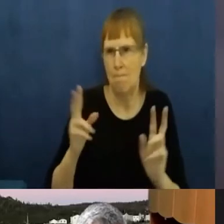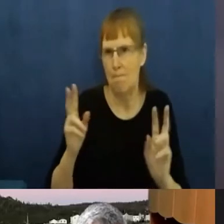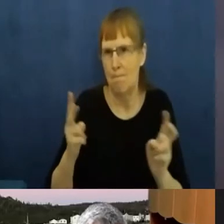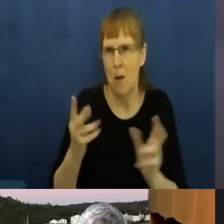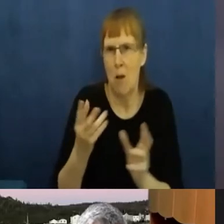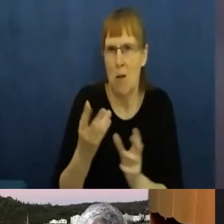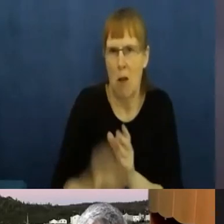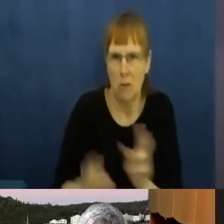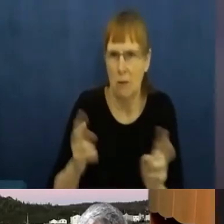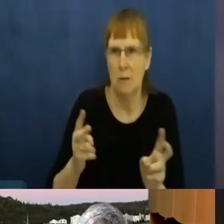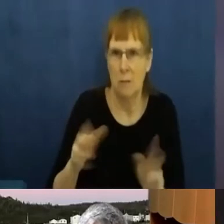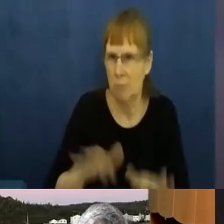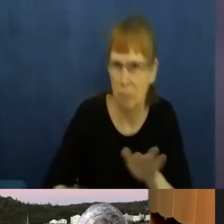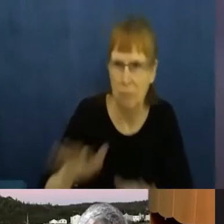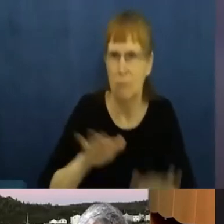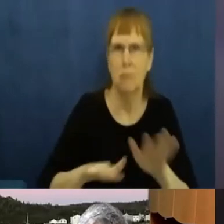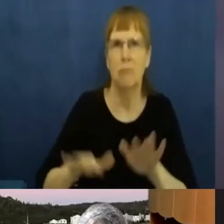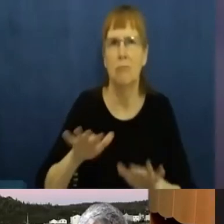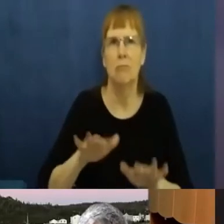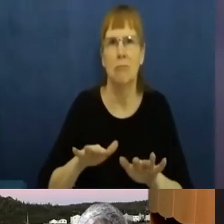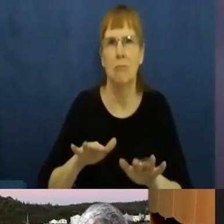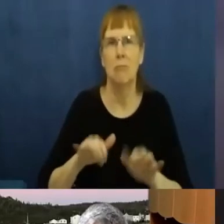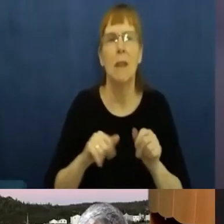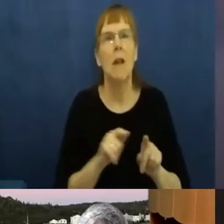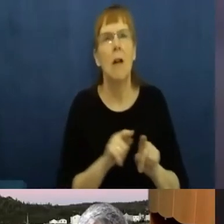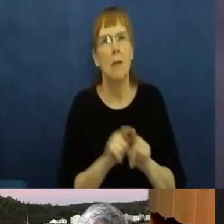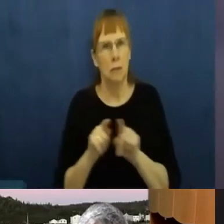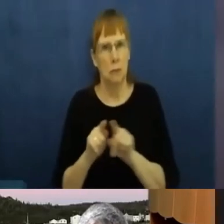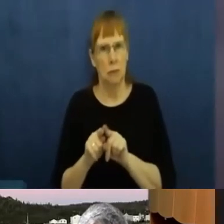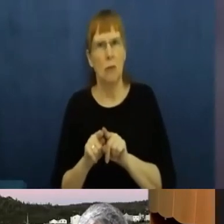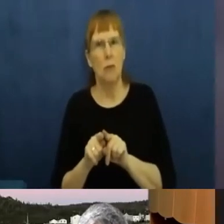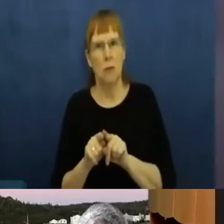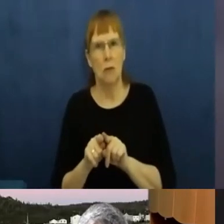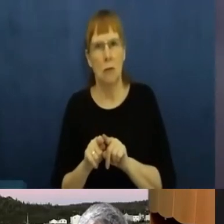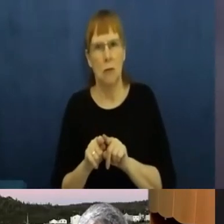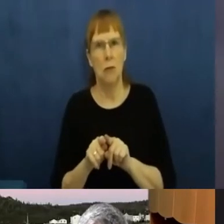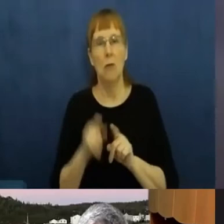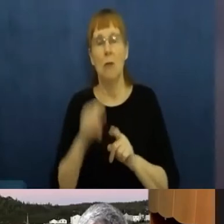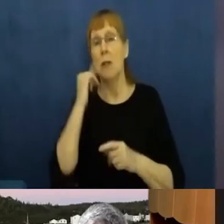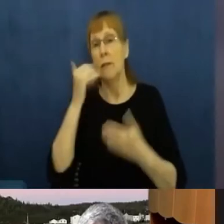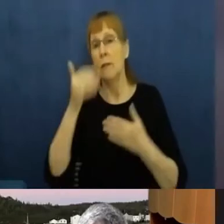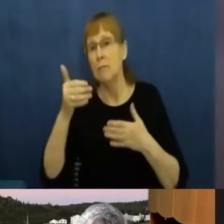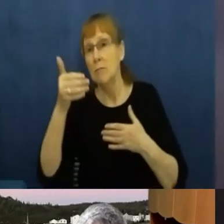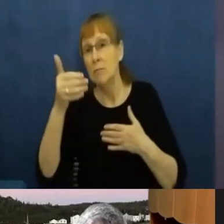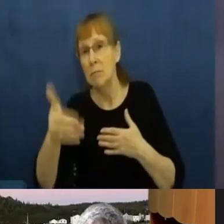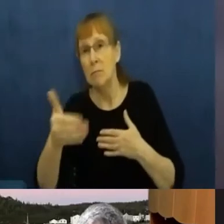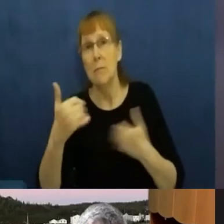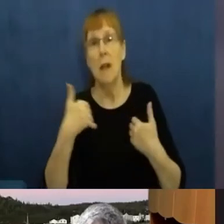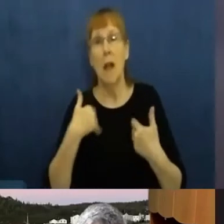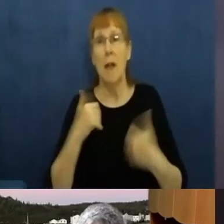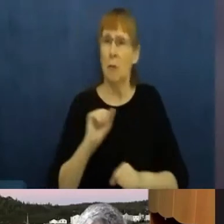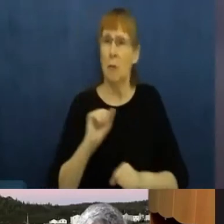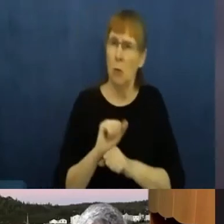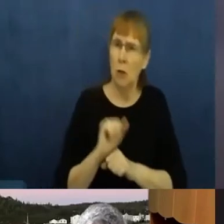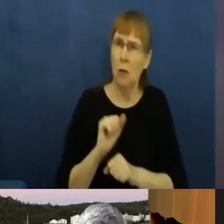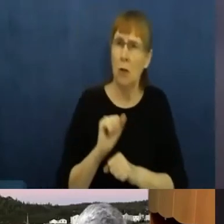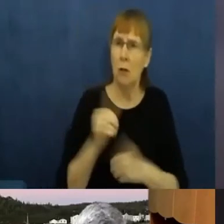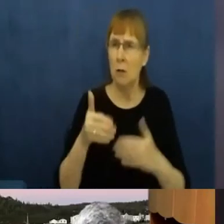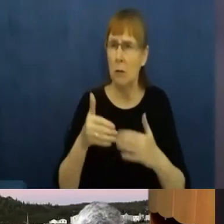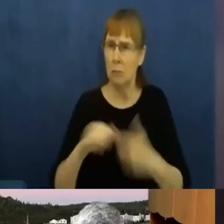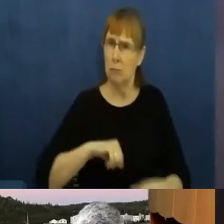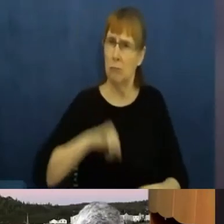not there's going to be dignified work for people as well. And then people turn to